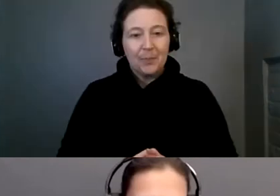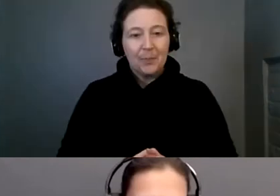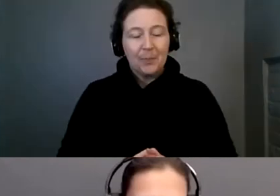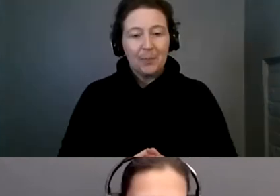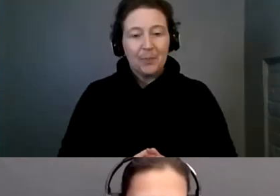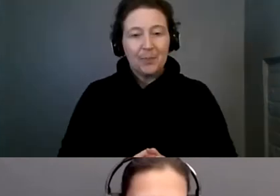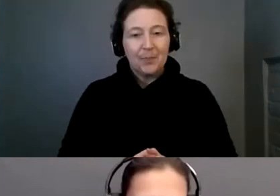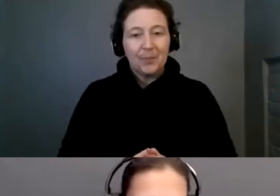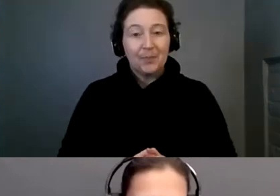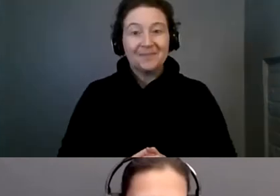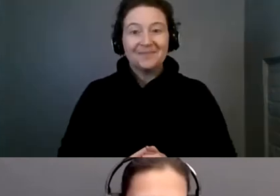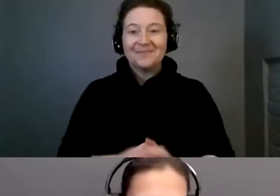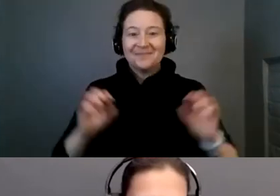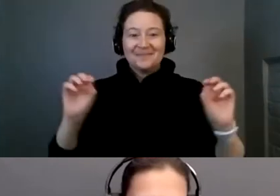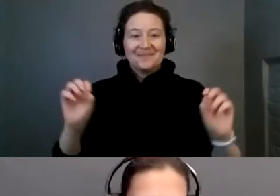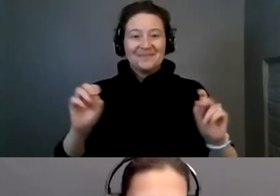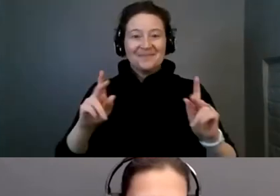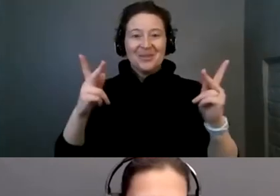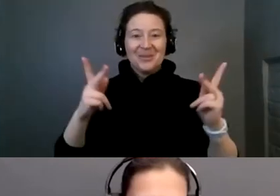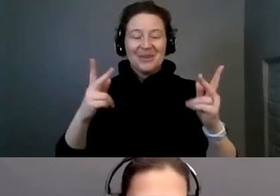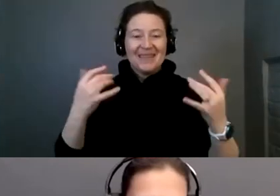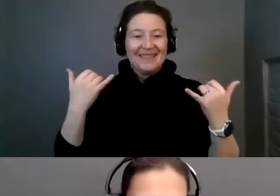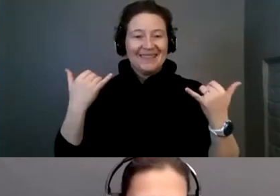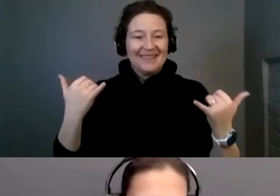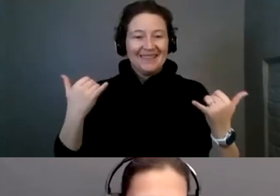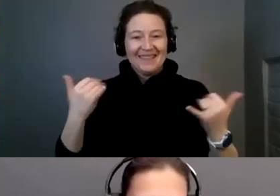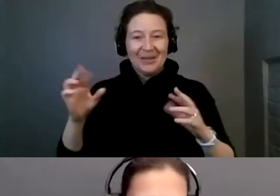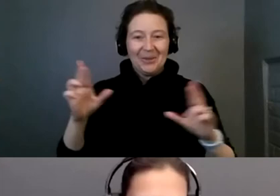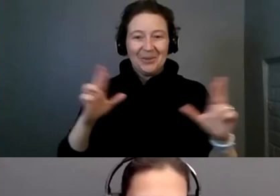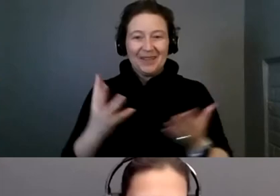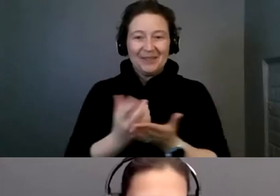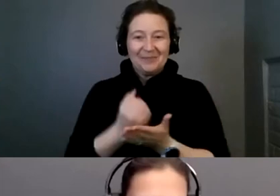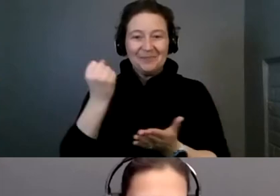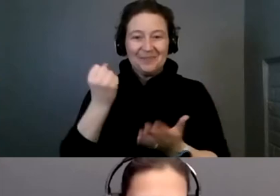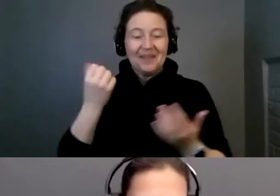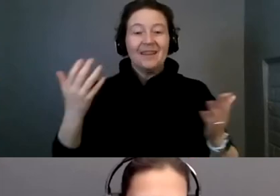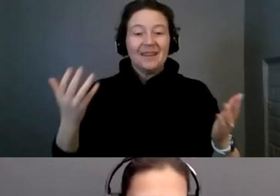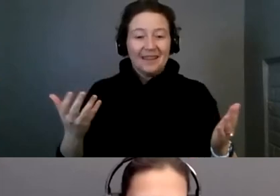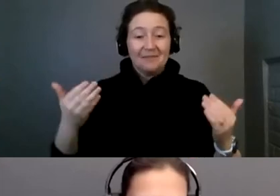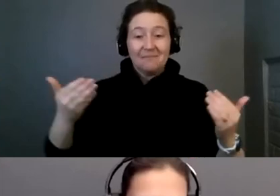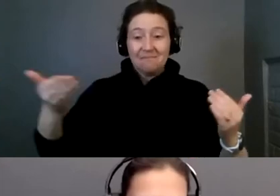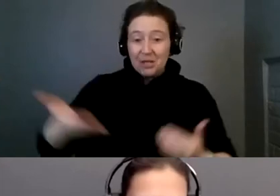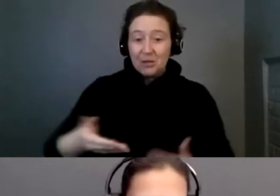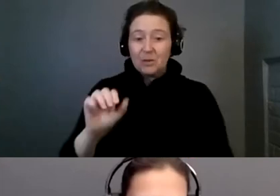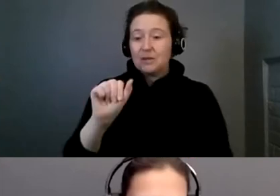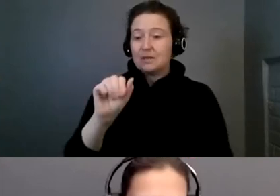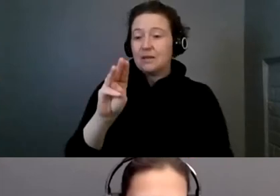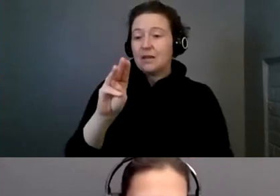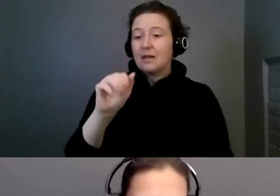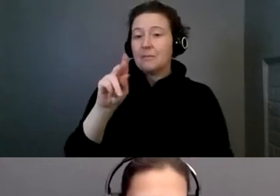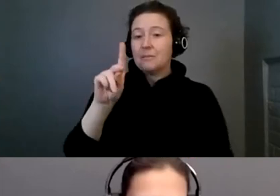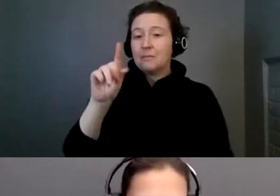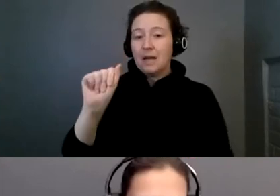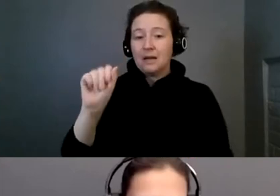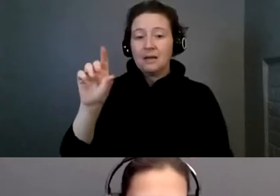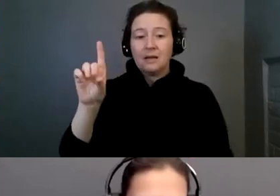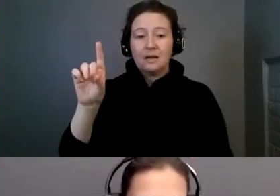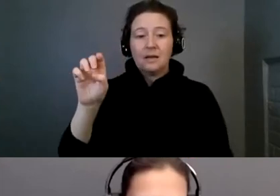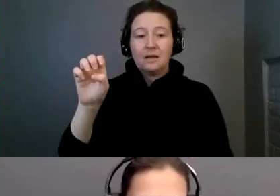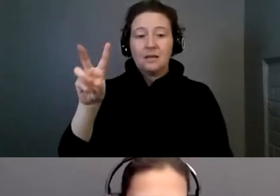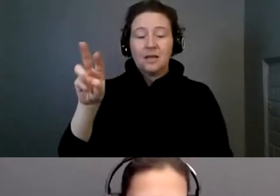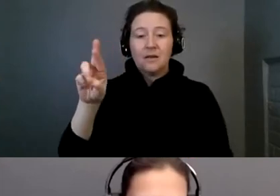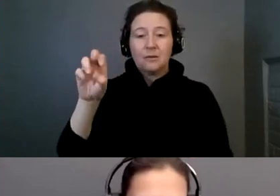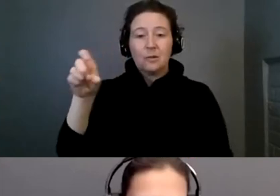All right, without further ado, I'm going to introduce Amanda Devereux, who's a registered